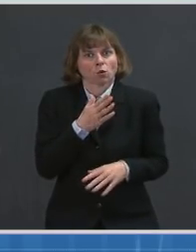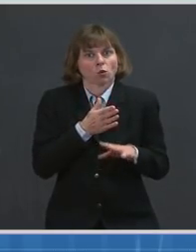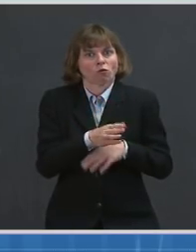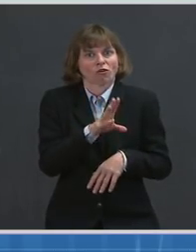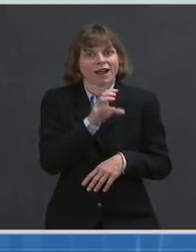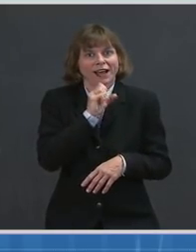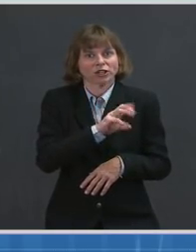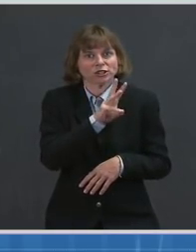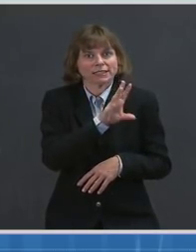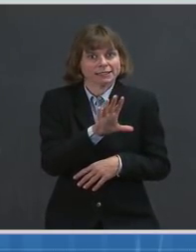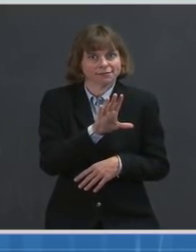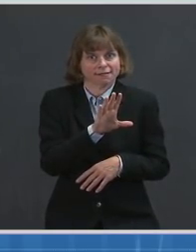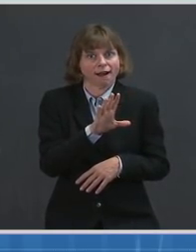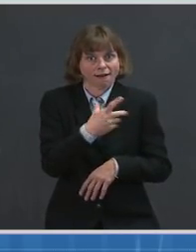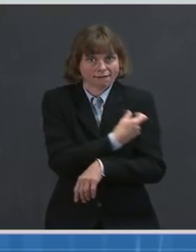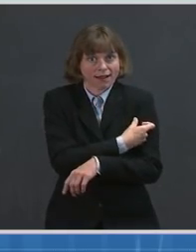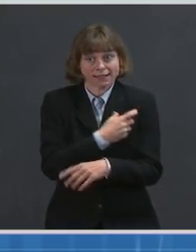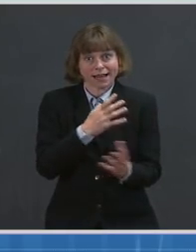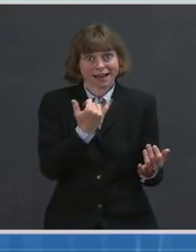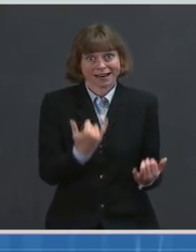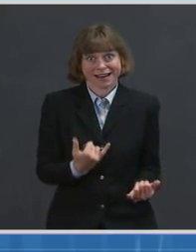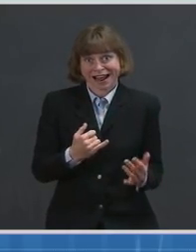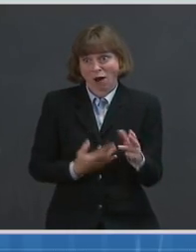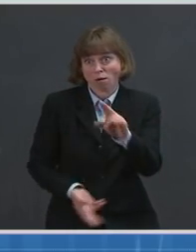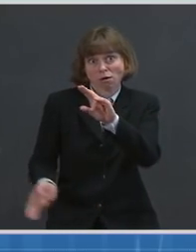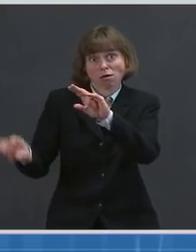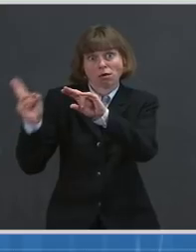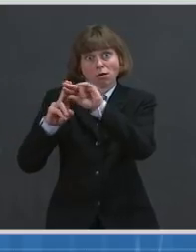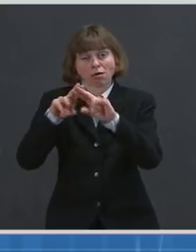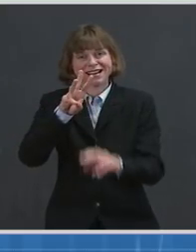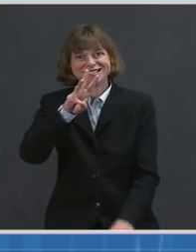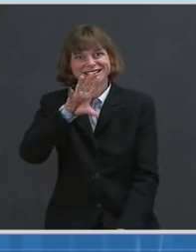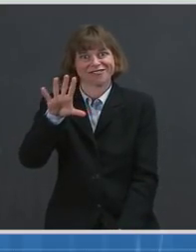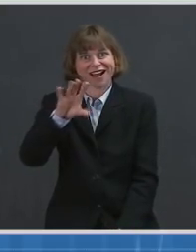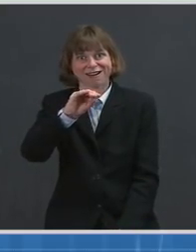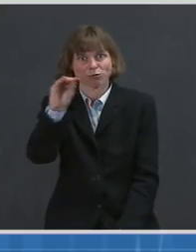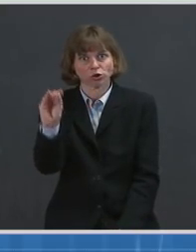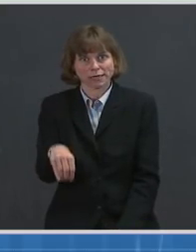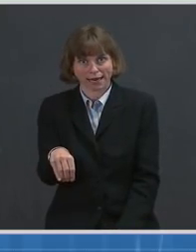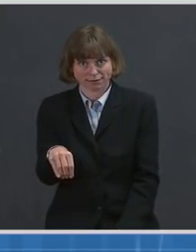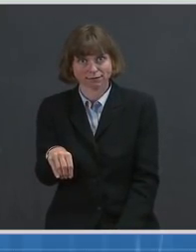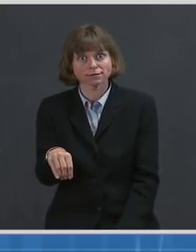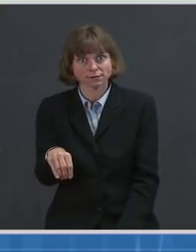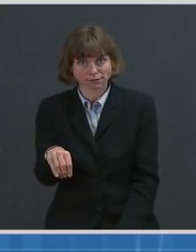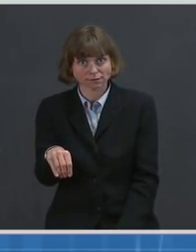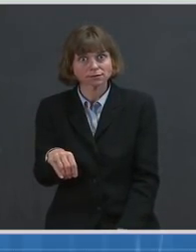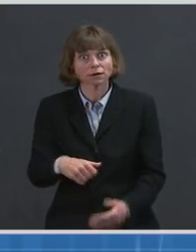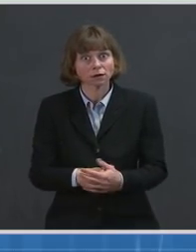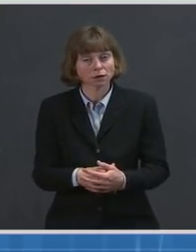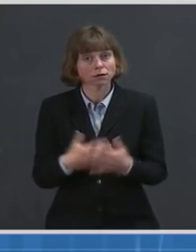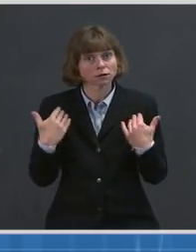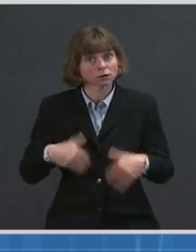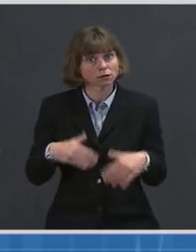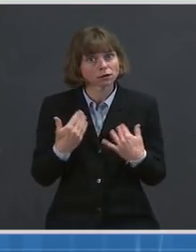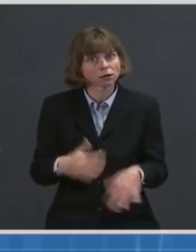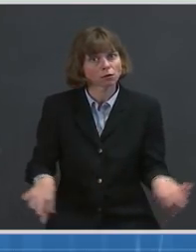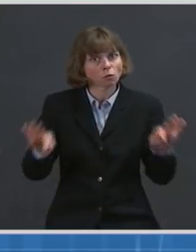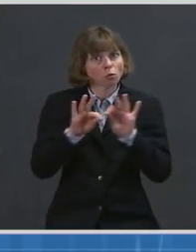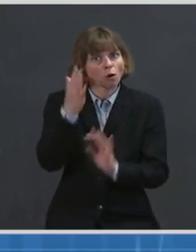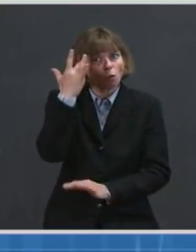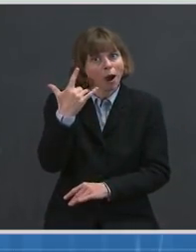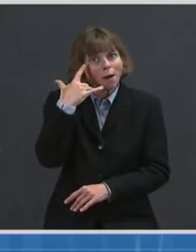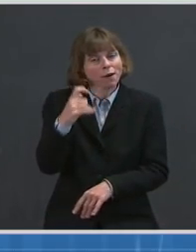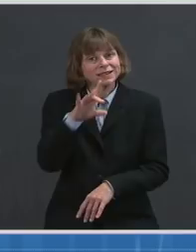Today, that number is nearly 65 percent. This is important because 80 percent of COVID deaths have been individuals